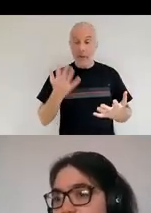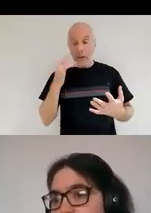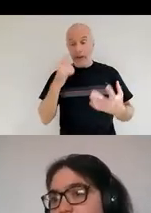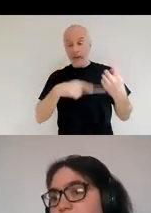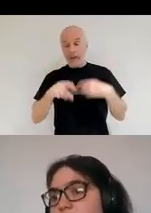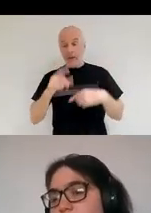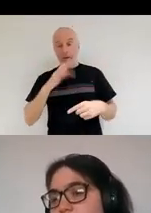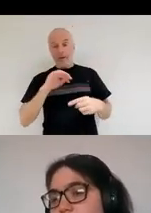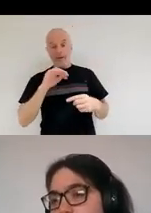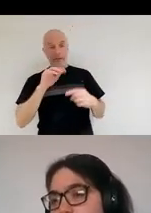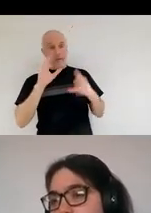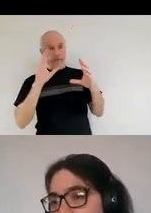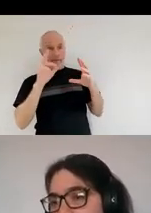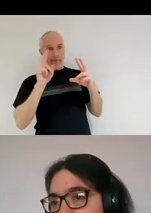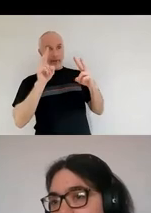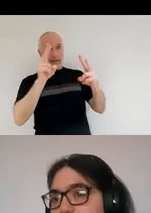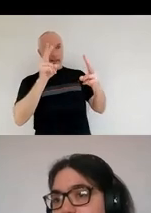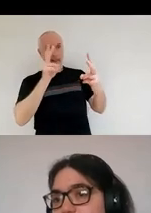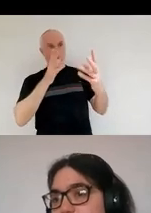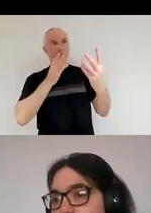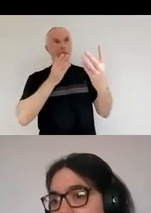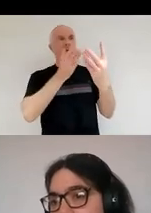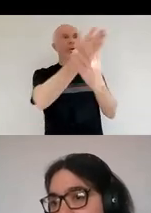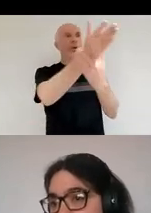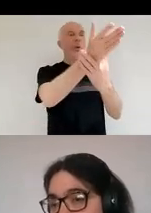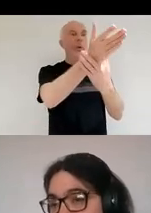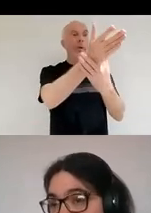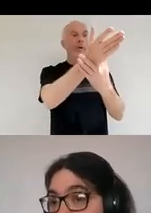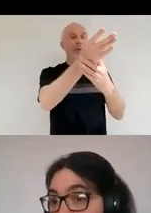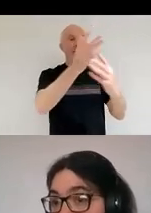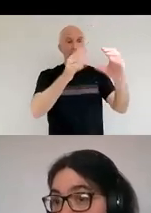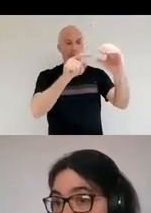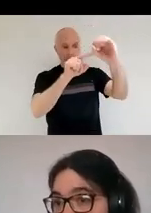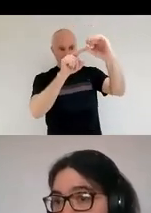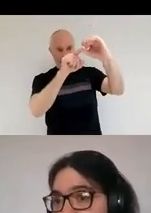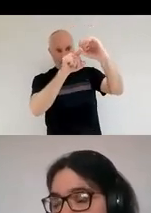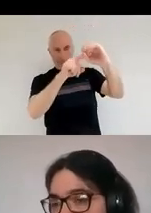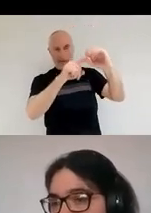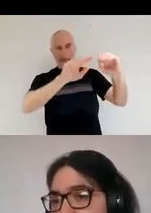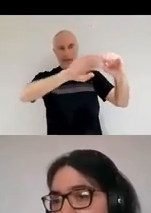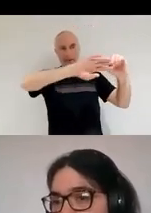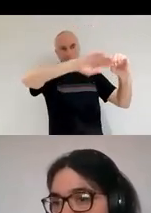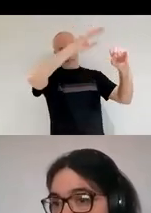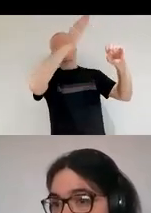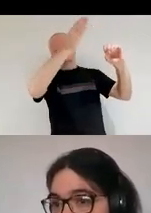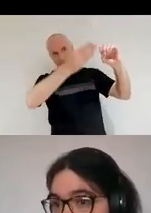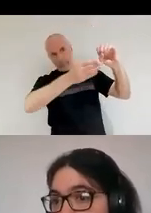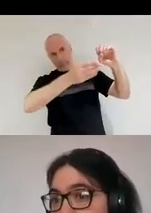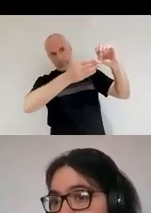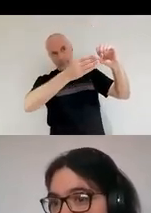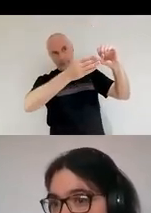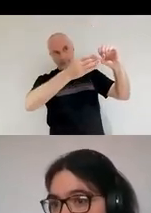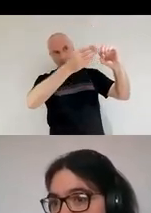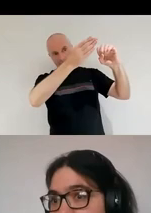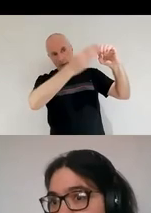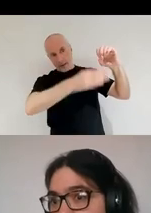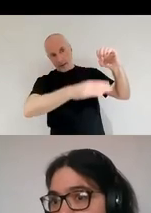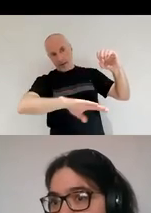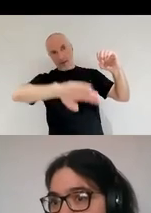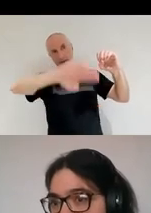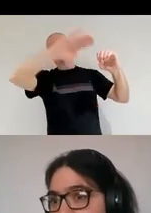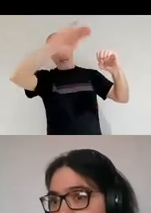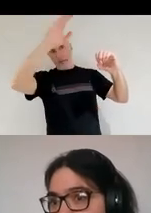cloud, we need to be observing basically anything that has a wavelength, a lighter that has a wavelength that's longer than your